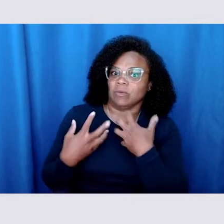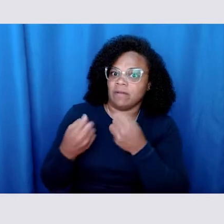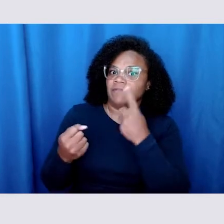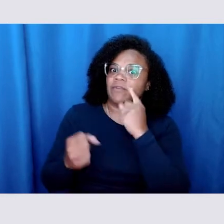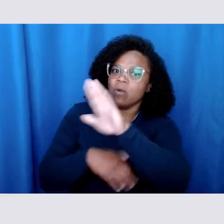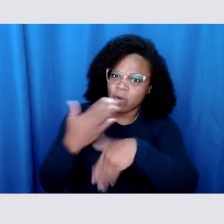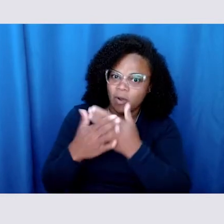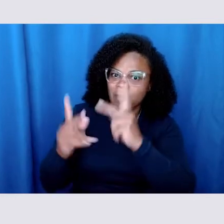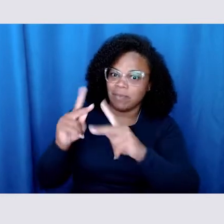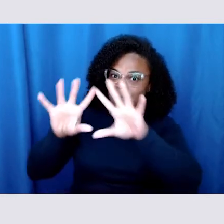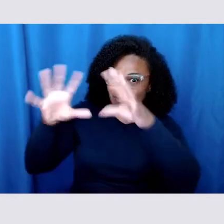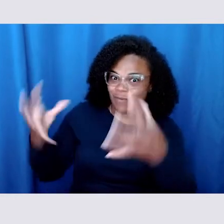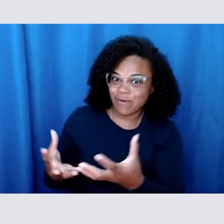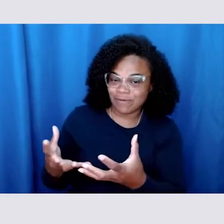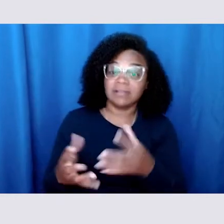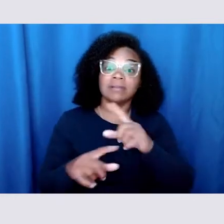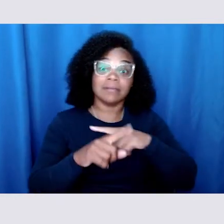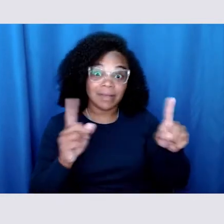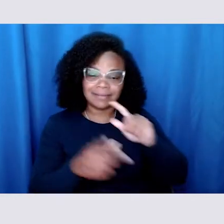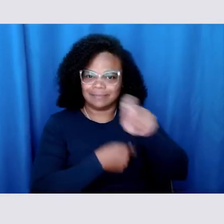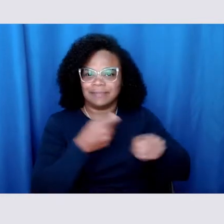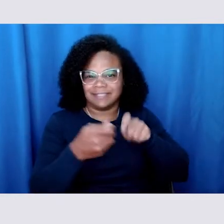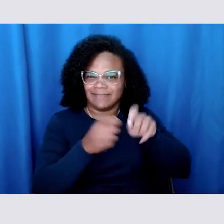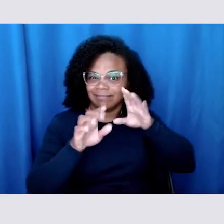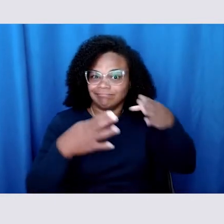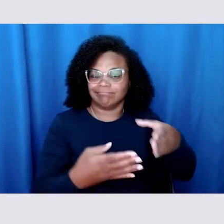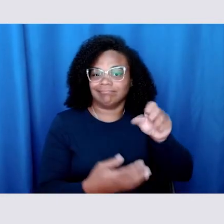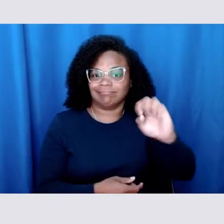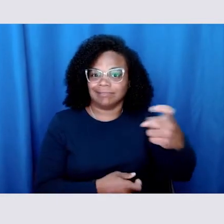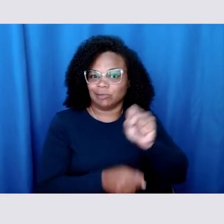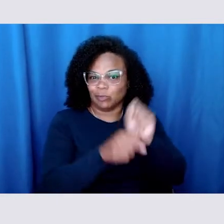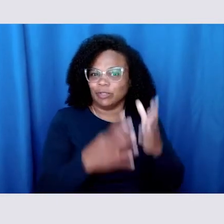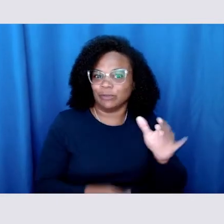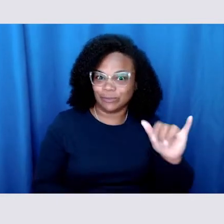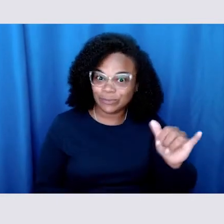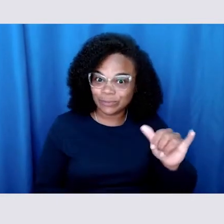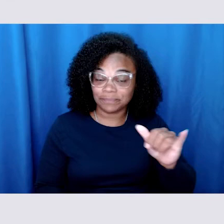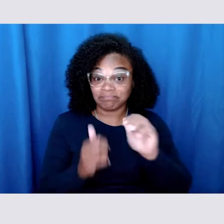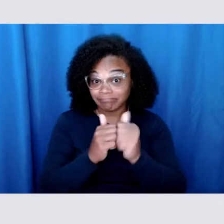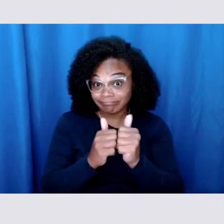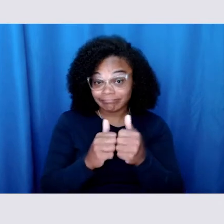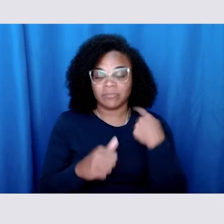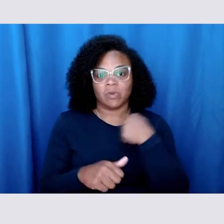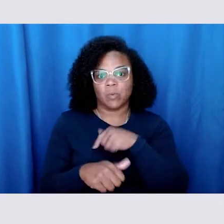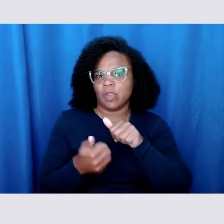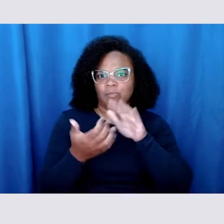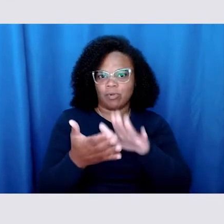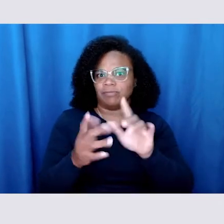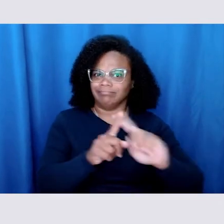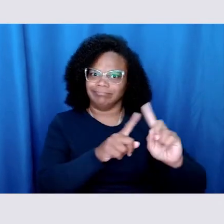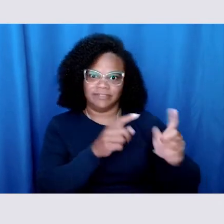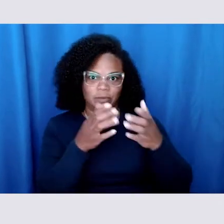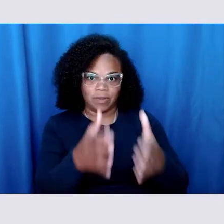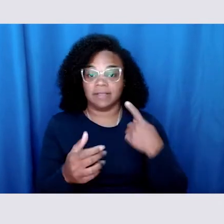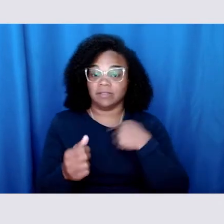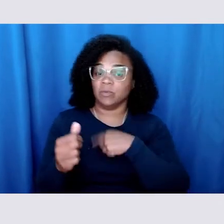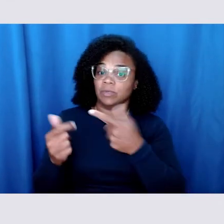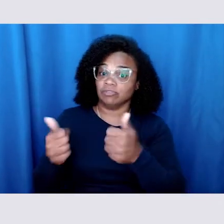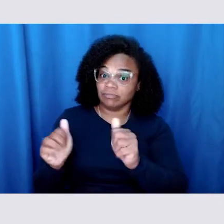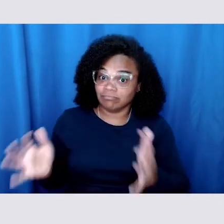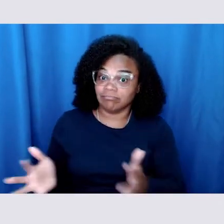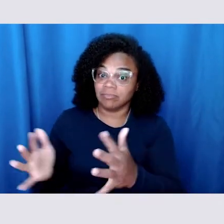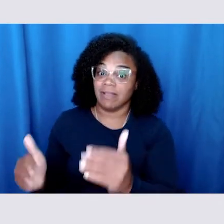of sex workers in particular. We do this through numerous ways. Mainly, we advance sex research.